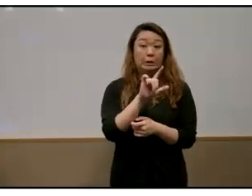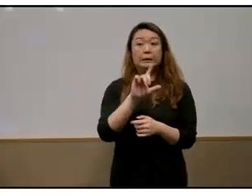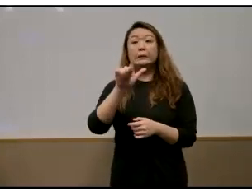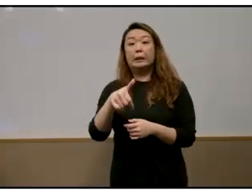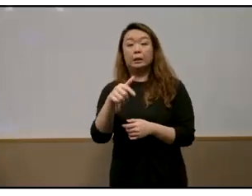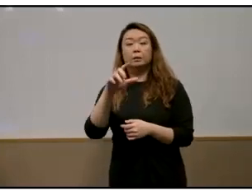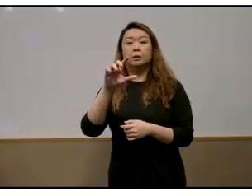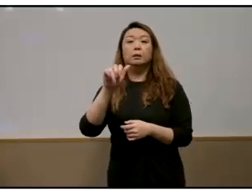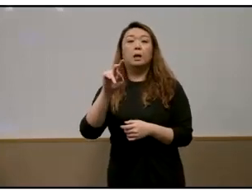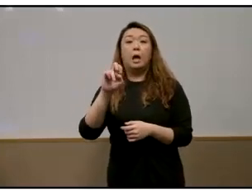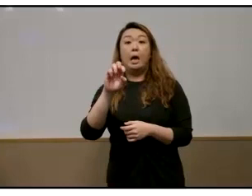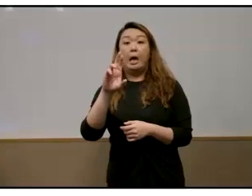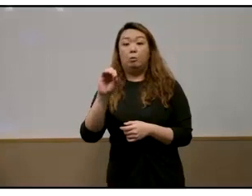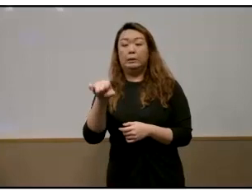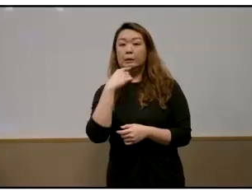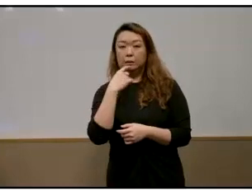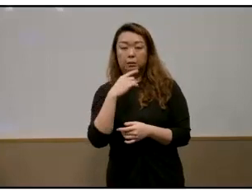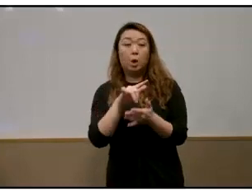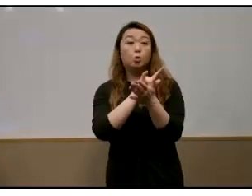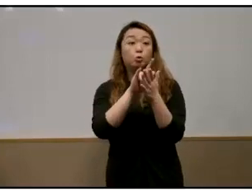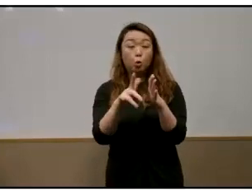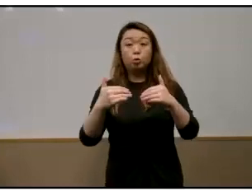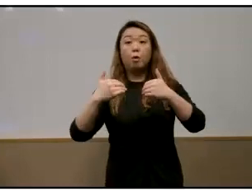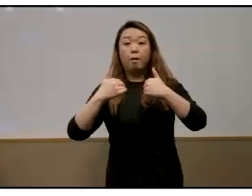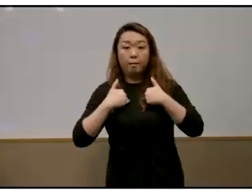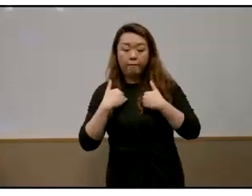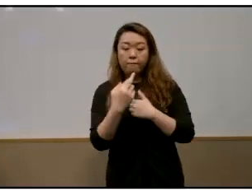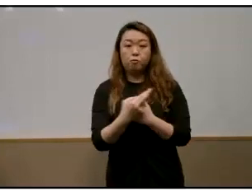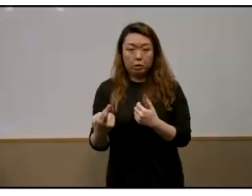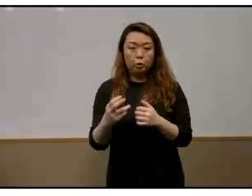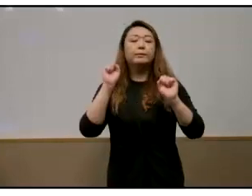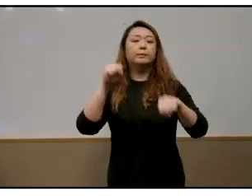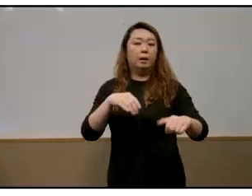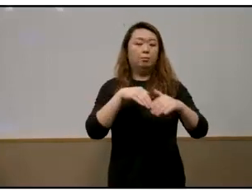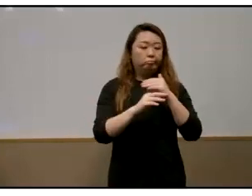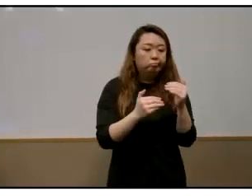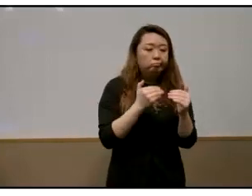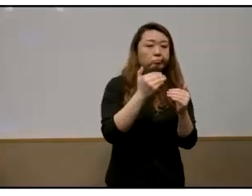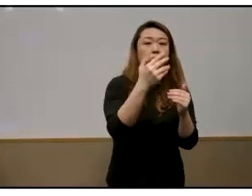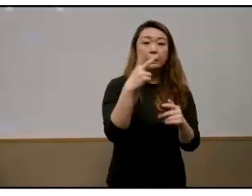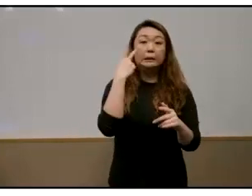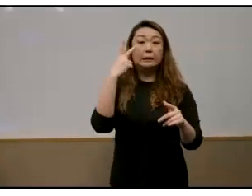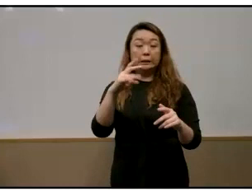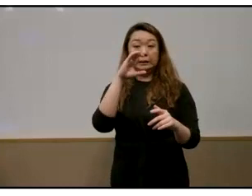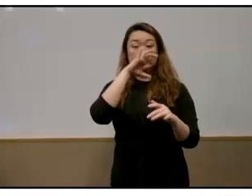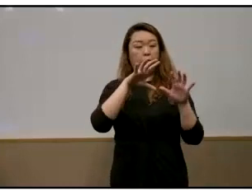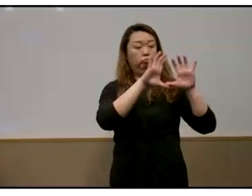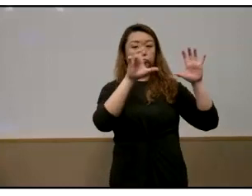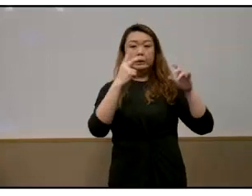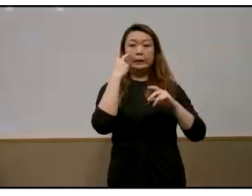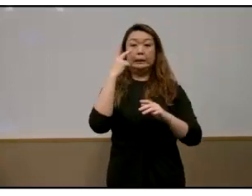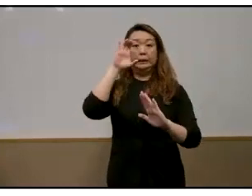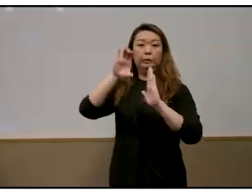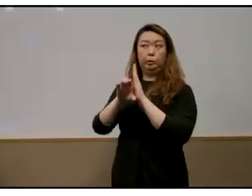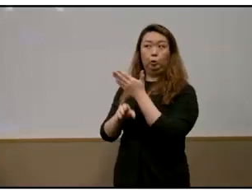put it well it favors those who already have the capital and you see that kind of illustrated in this comic in a singapore online forum here so